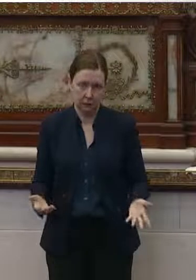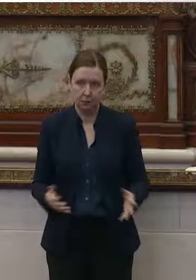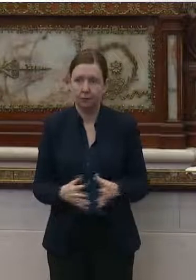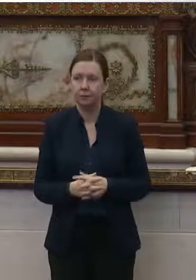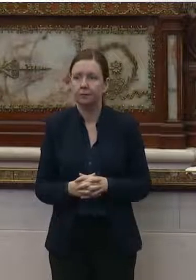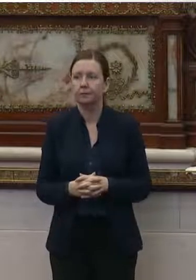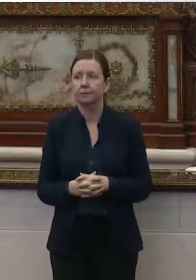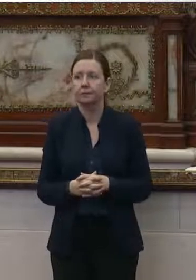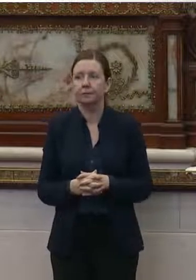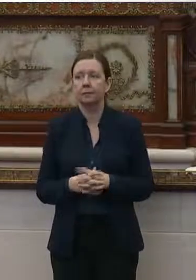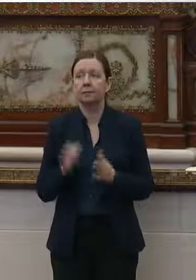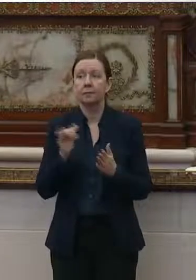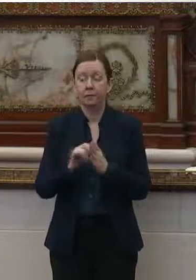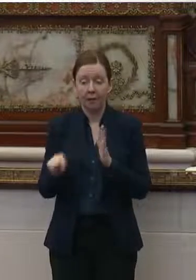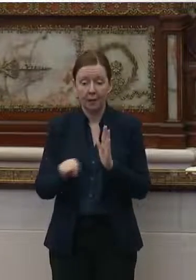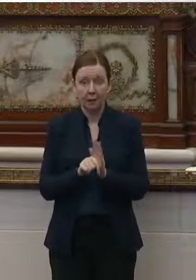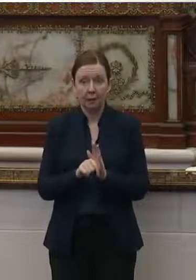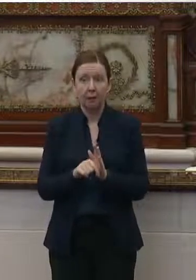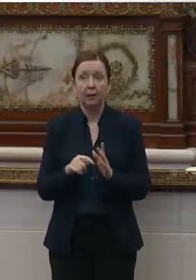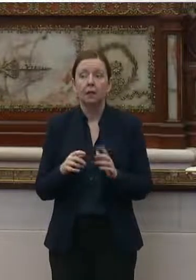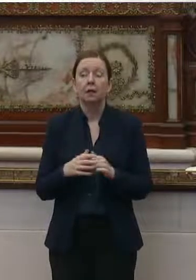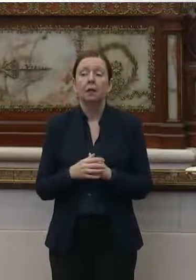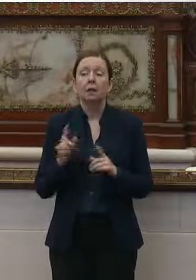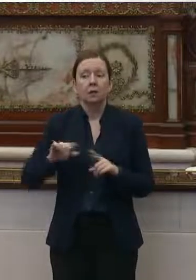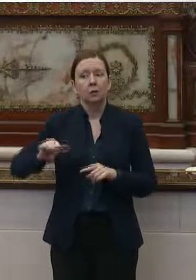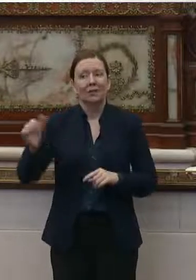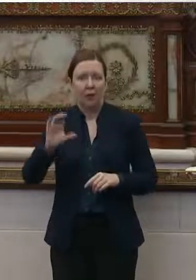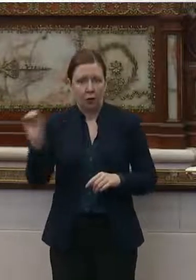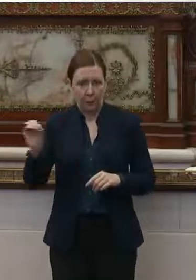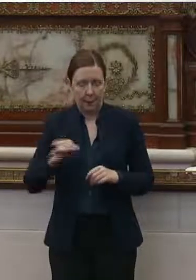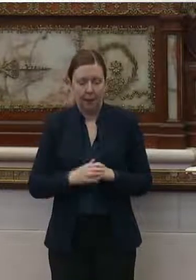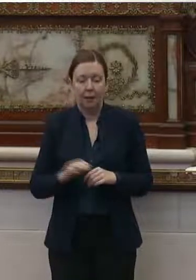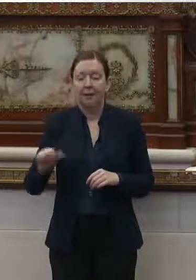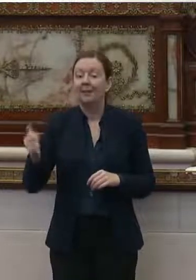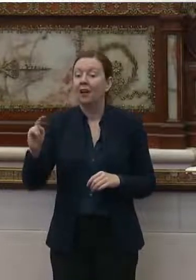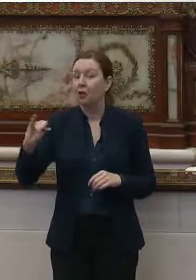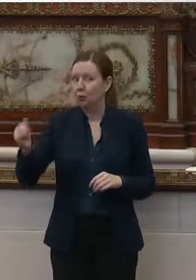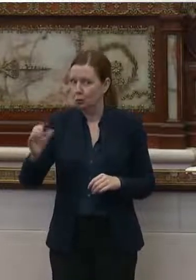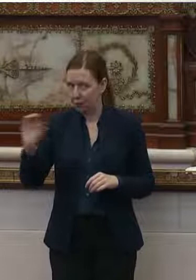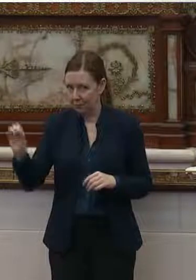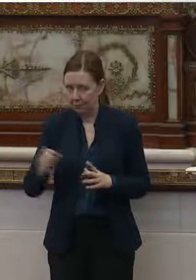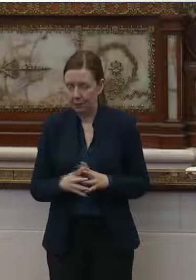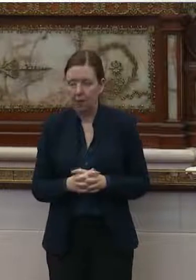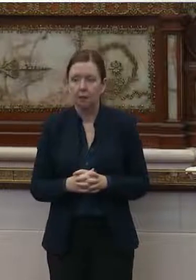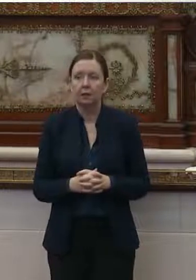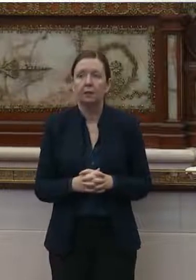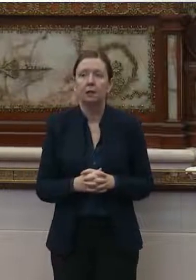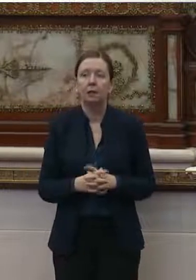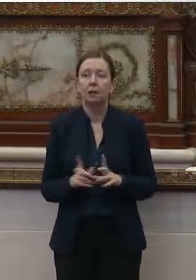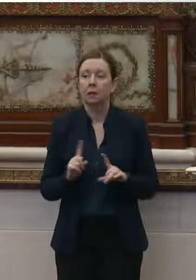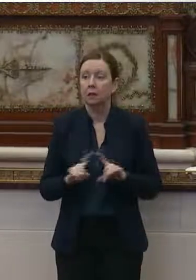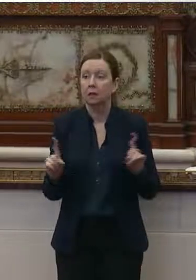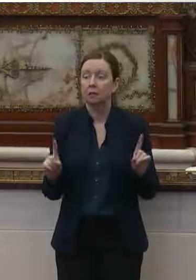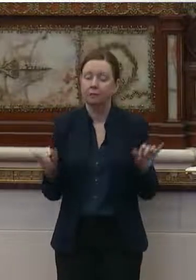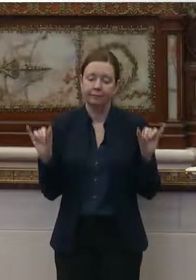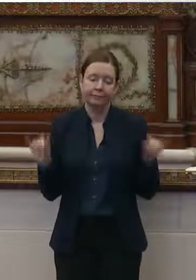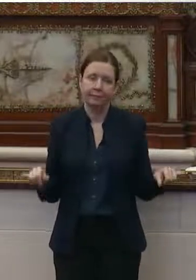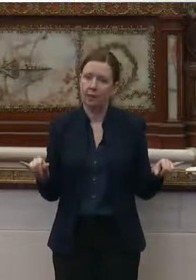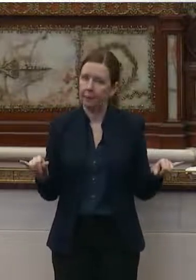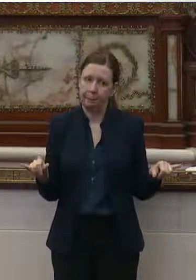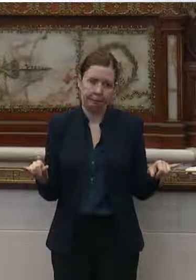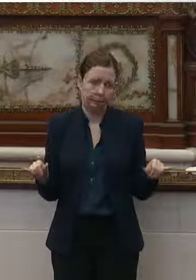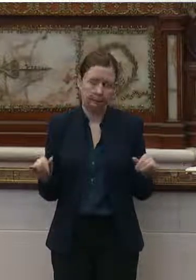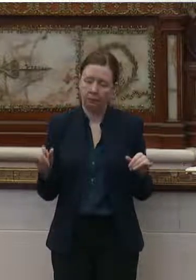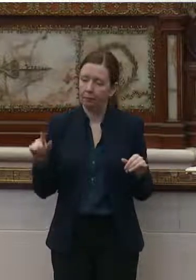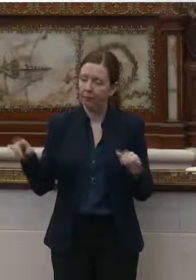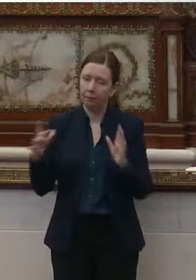This time to Imperial, another New Jersey company, but it was the same story.